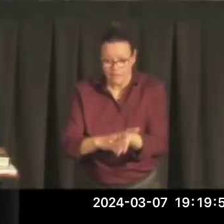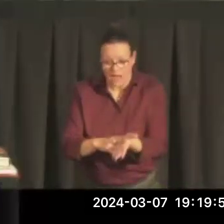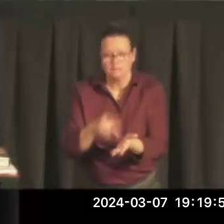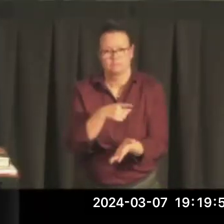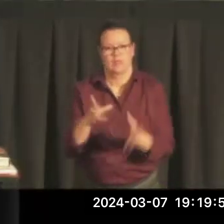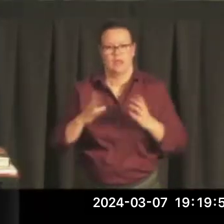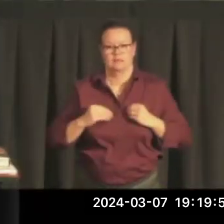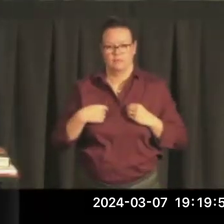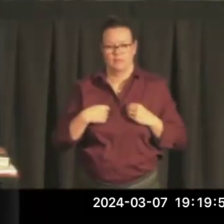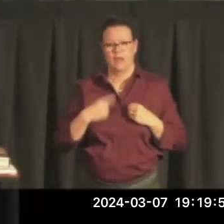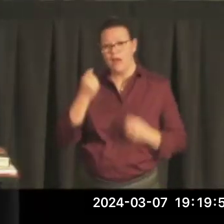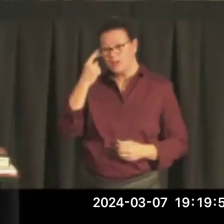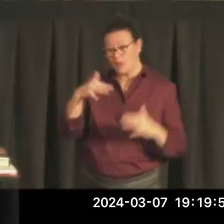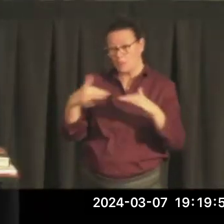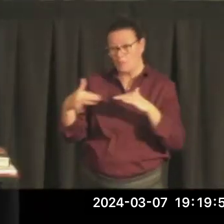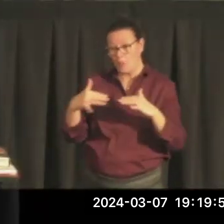and the U.S. were allies.